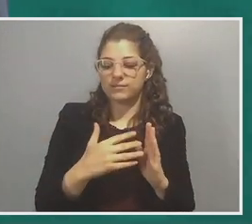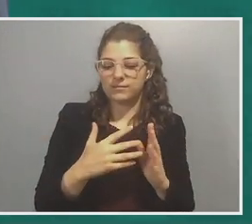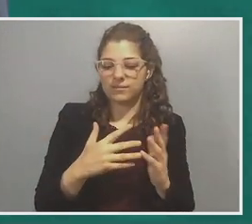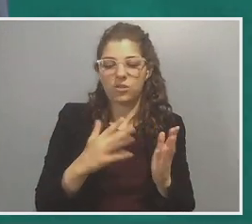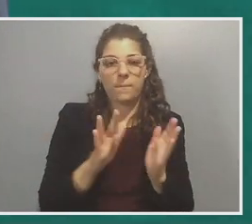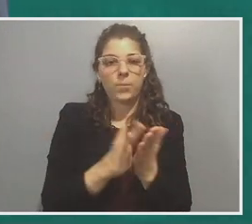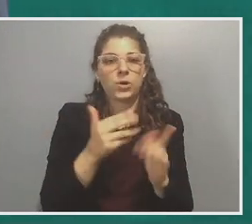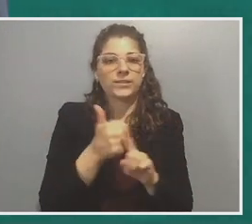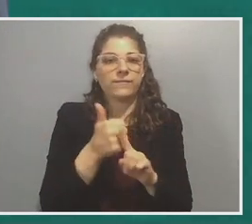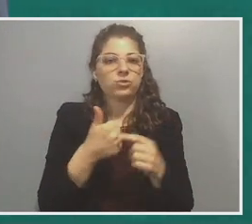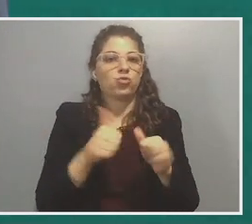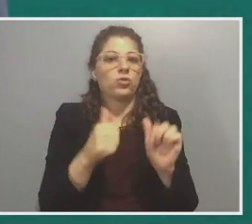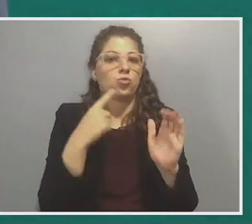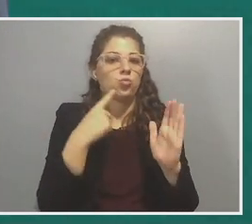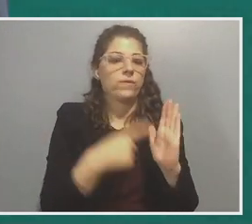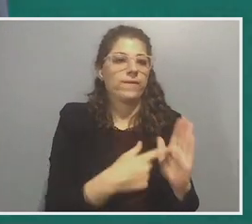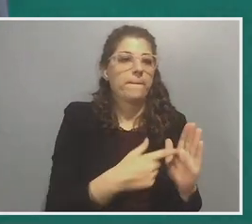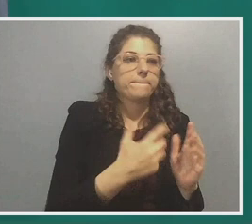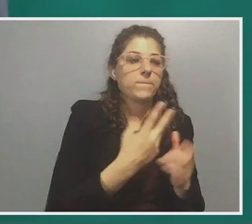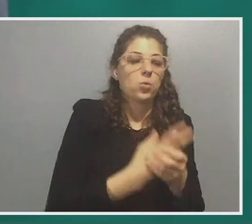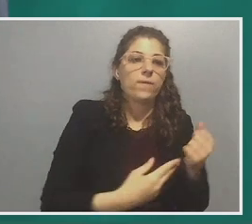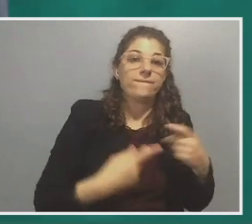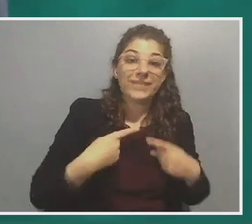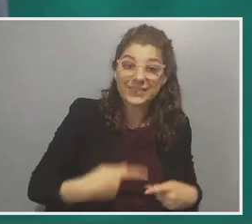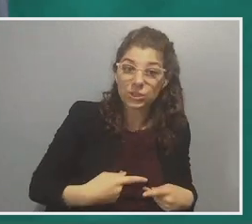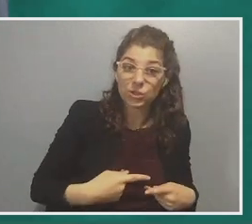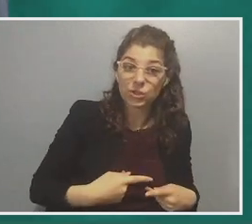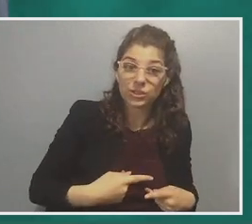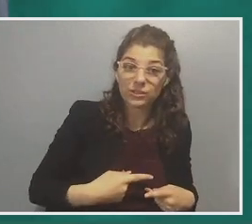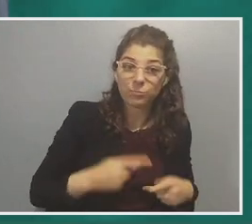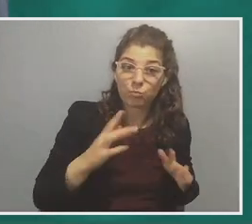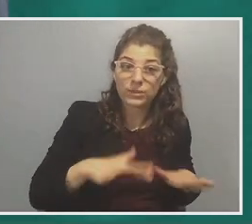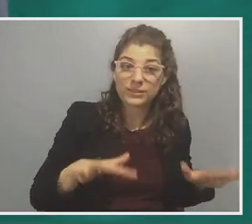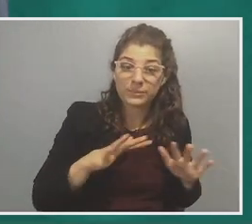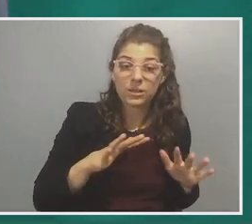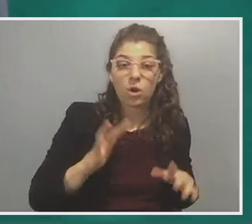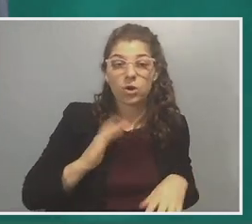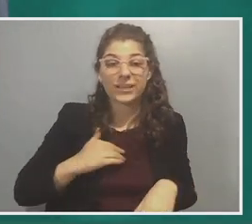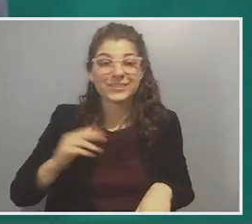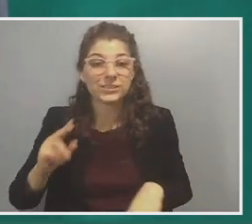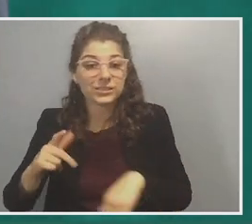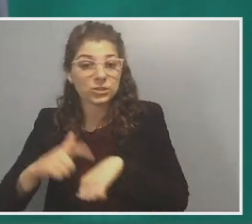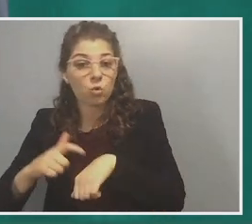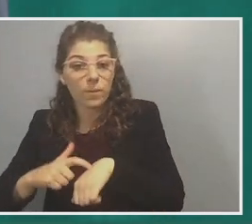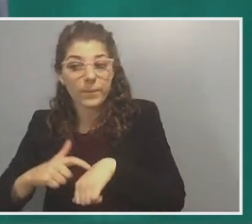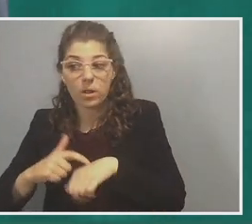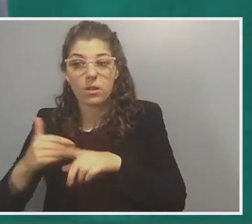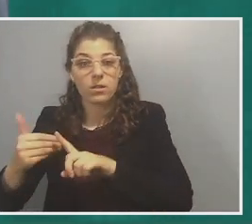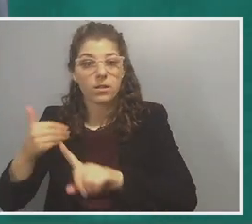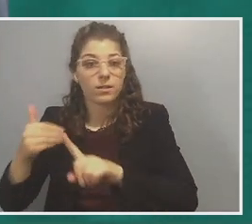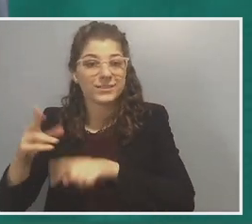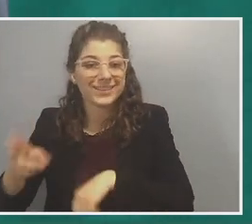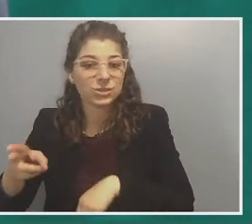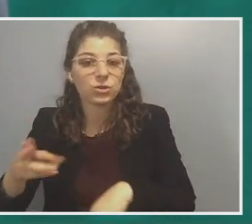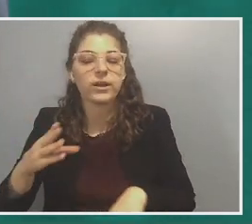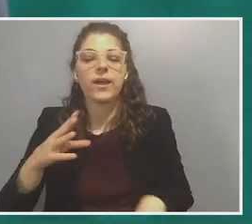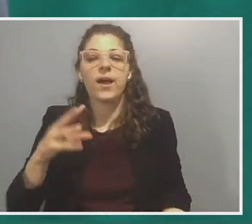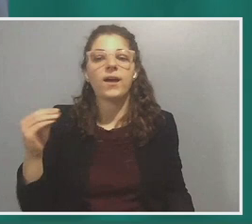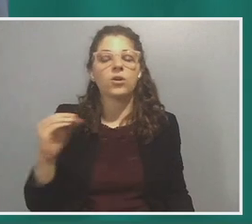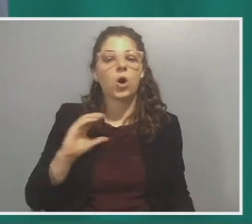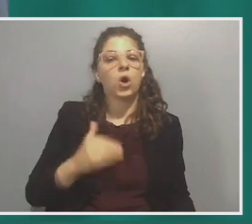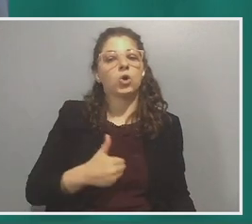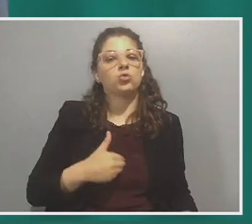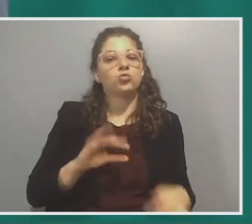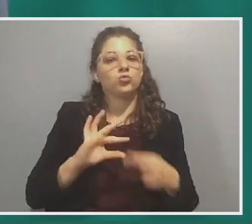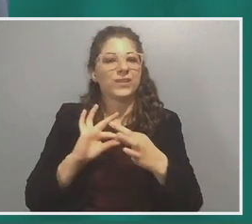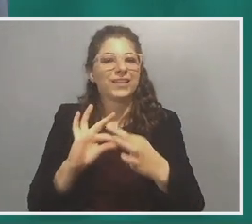trying to reveal both our physical proximity to this history, our temporal proximity, but also our sort of relational